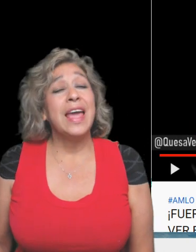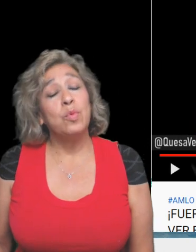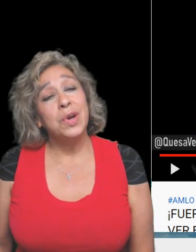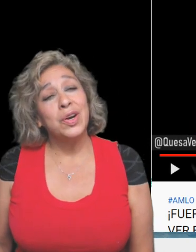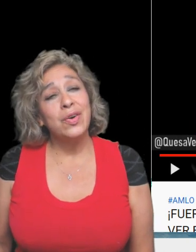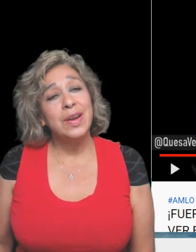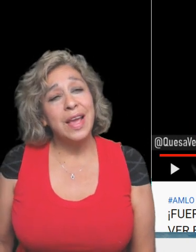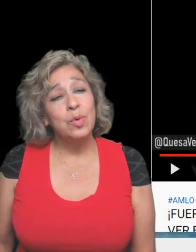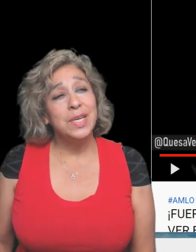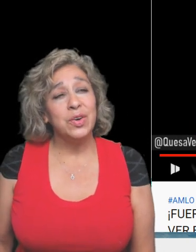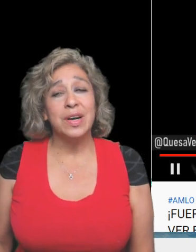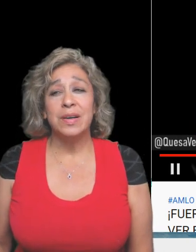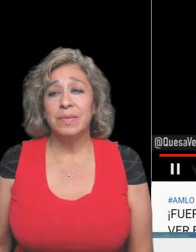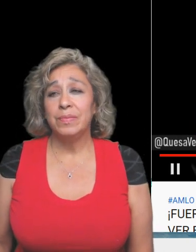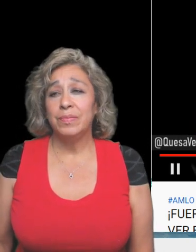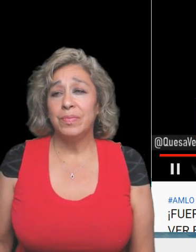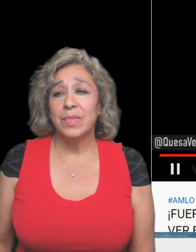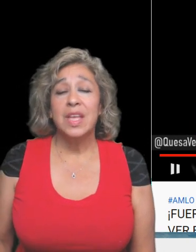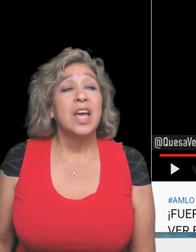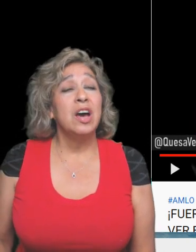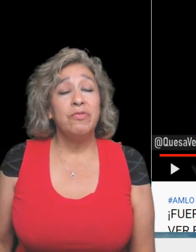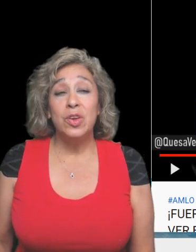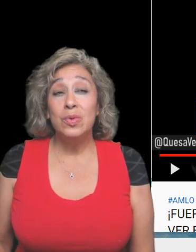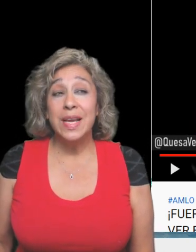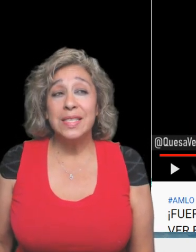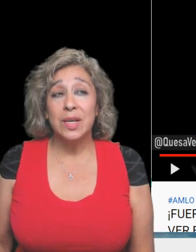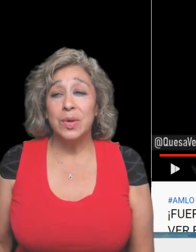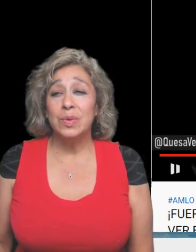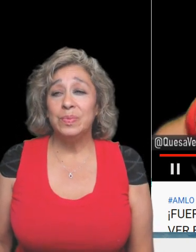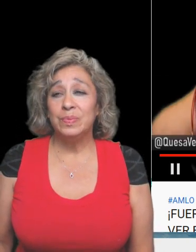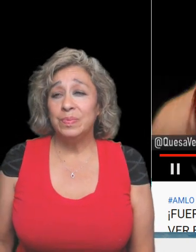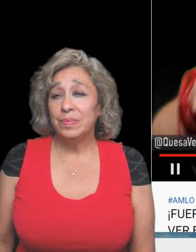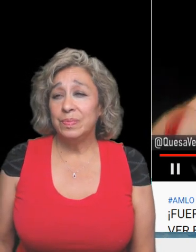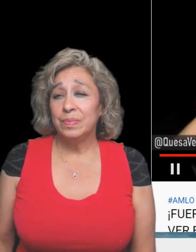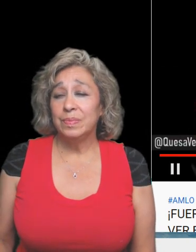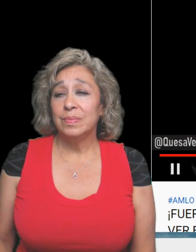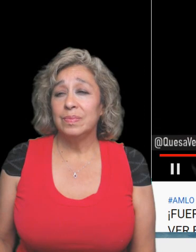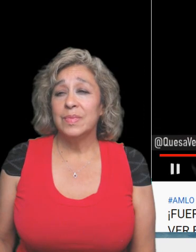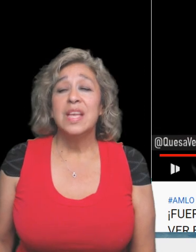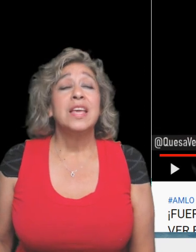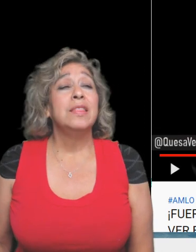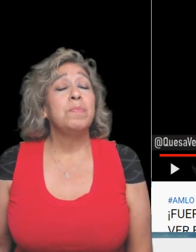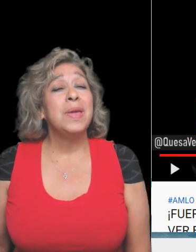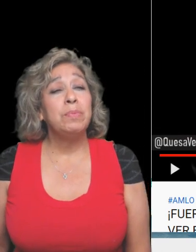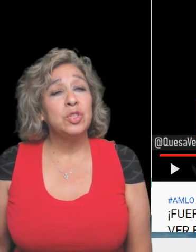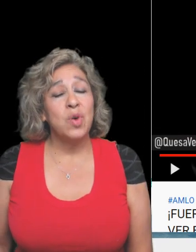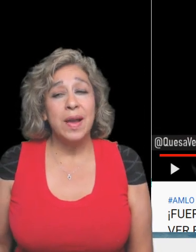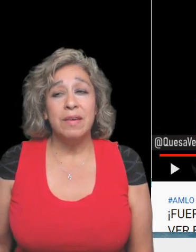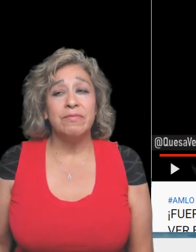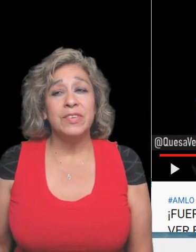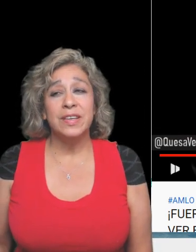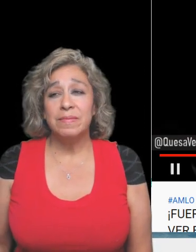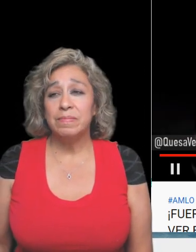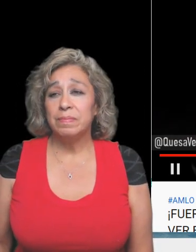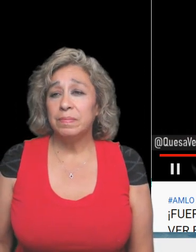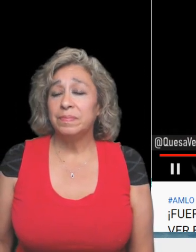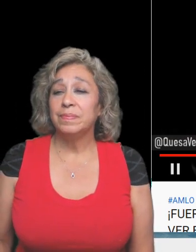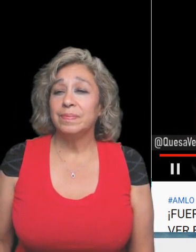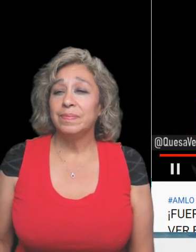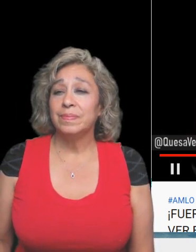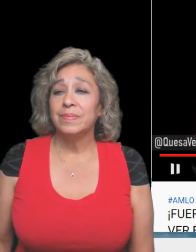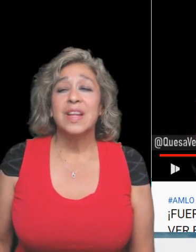And what occurred in Ecuador a few days ago the people triumphed